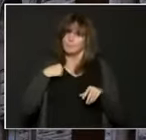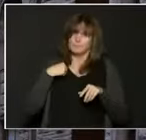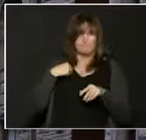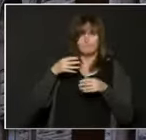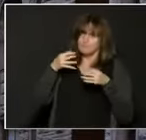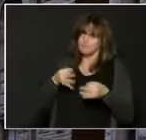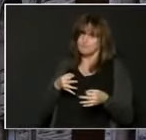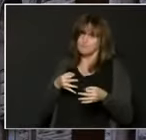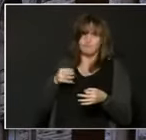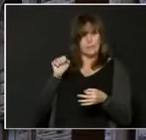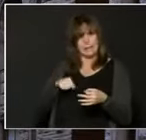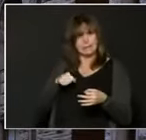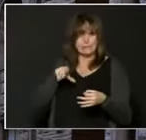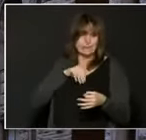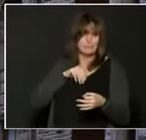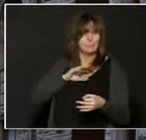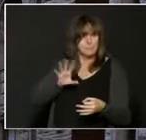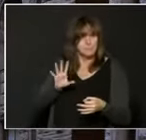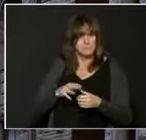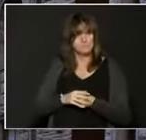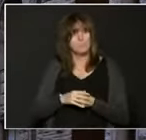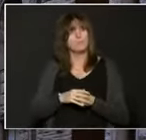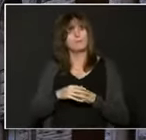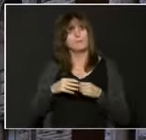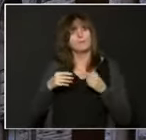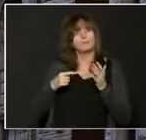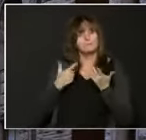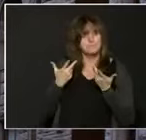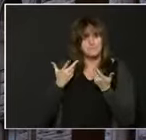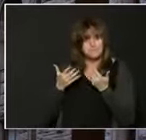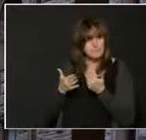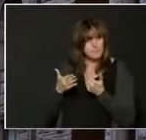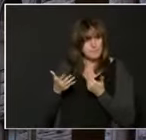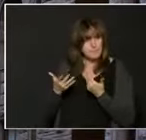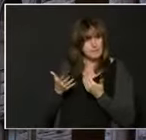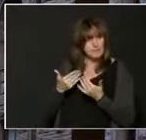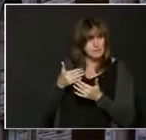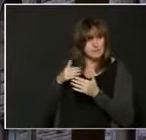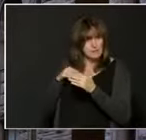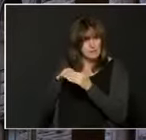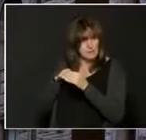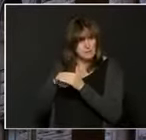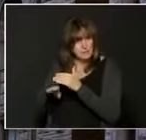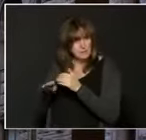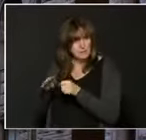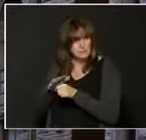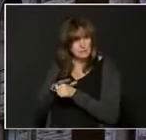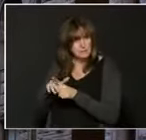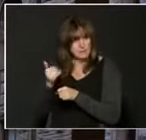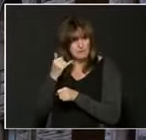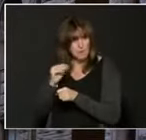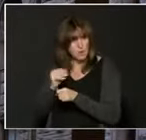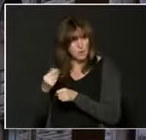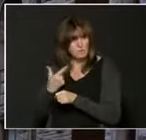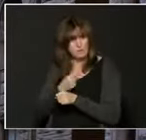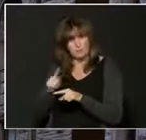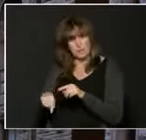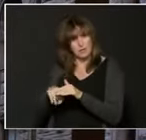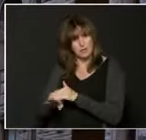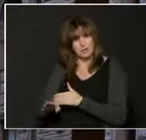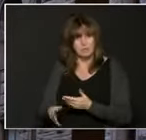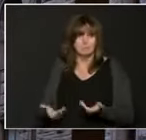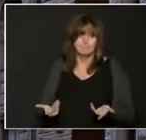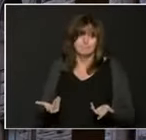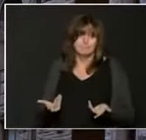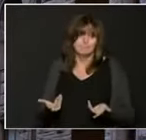ease in getting into certain settings, if you don't have vaccination, then you're not allowed into that setting without other protection and promotion materials.